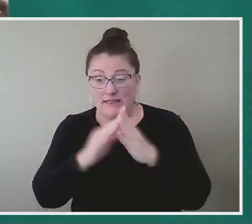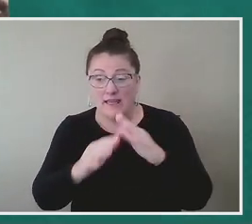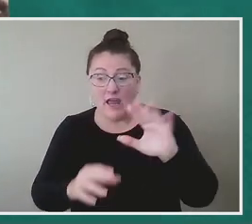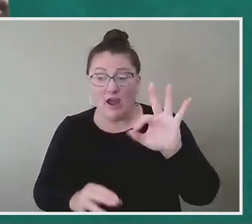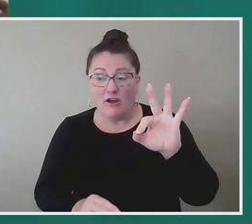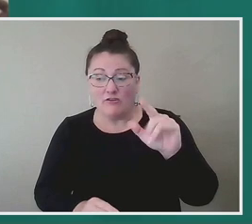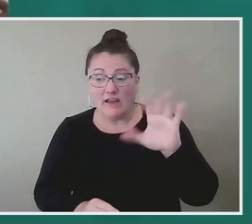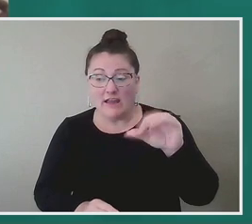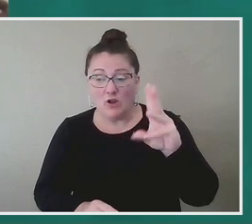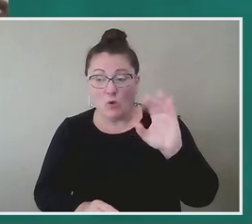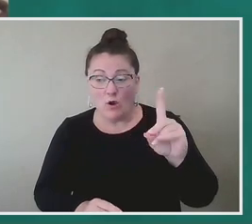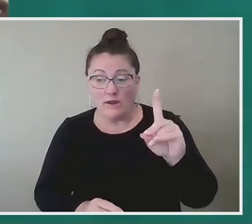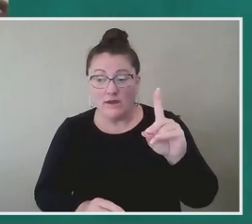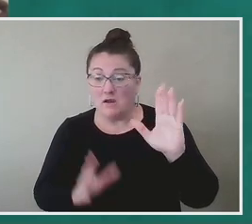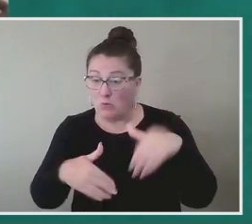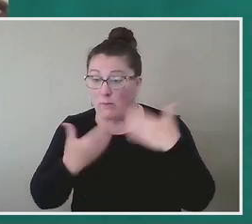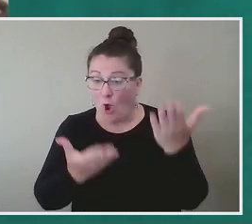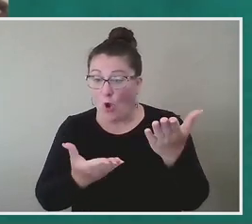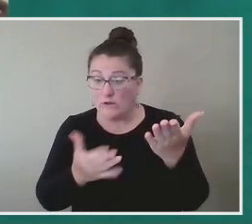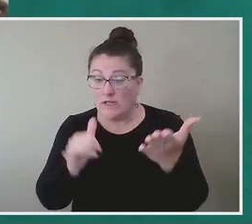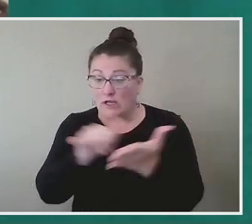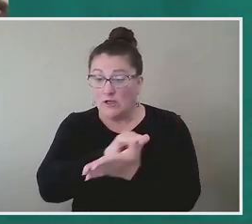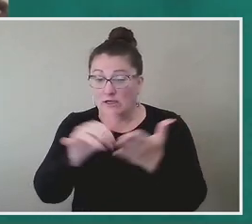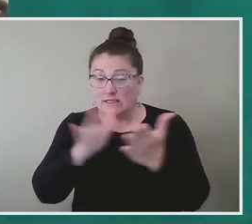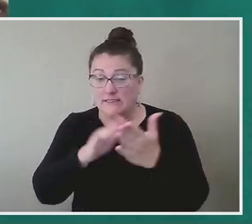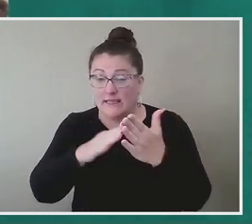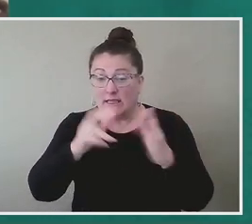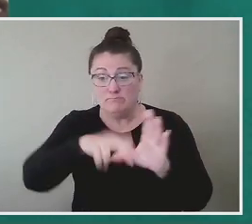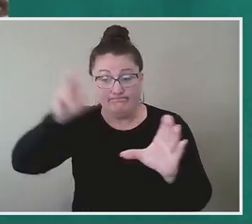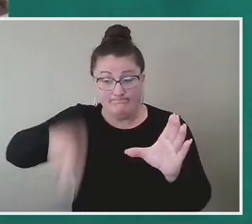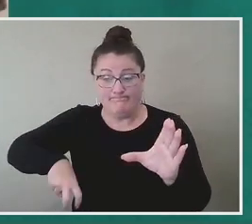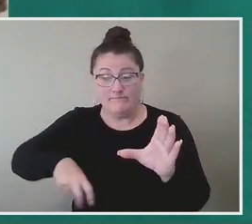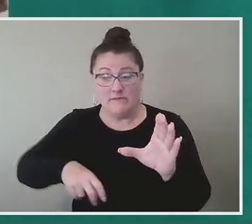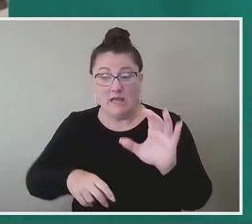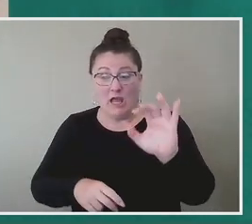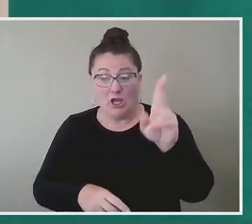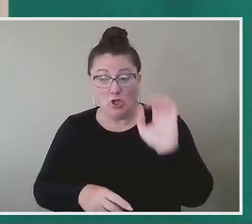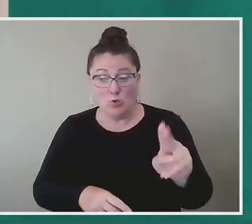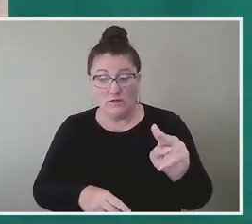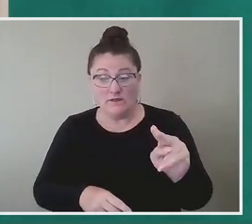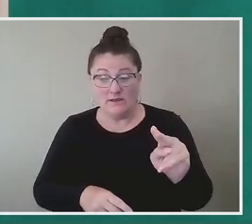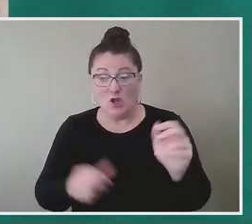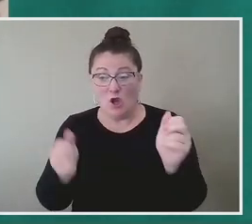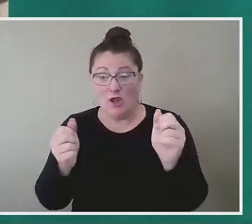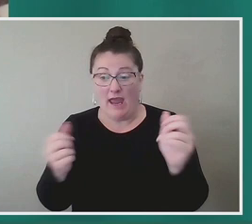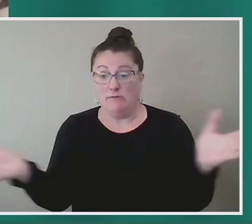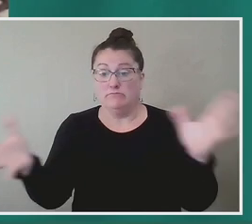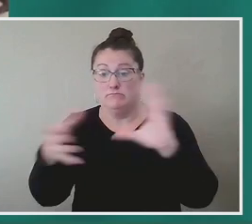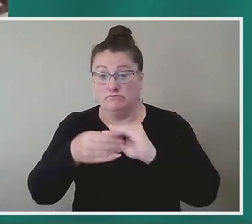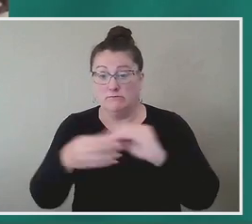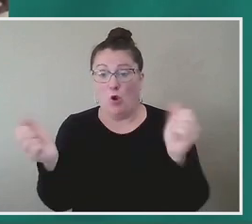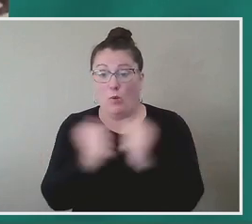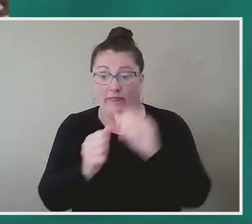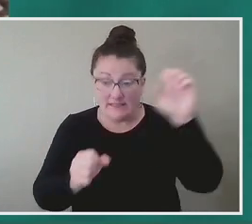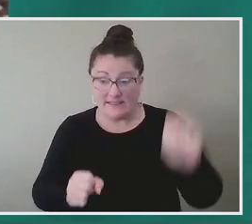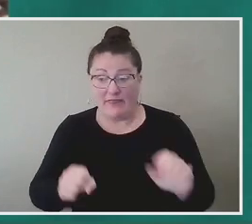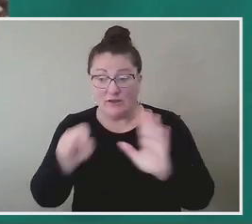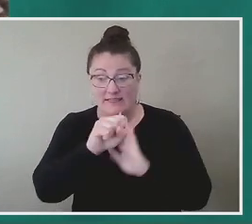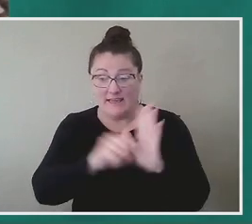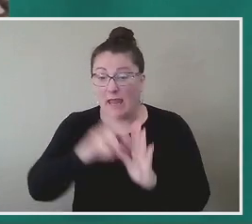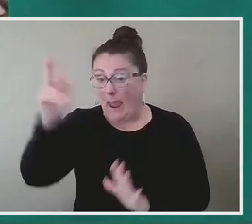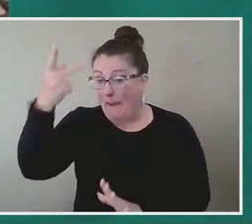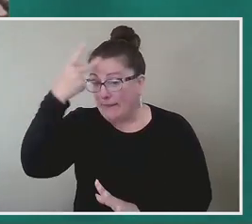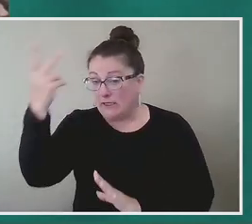uh, actually proposed that New York city secede from the union alongside with the Southern States because the political, social and economic